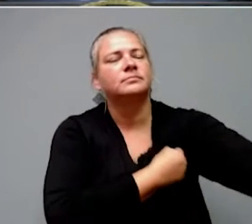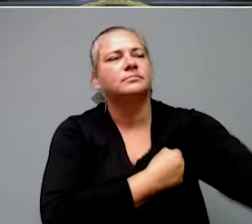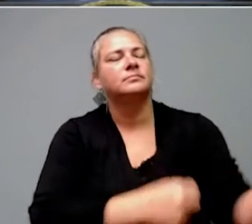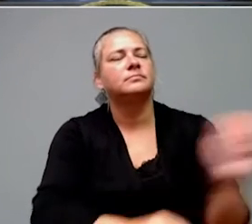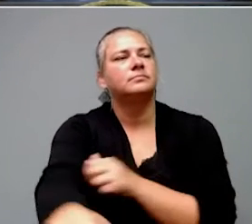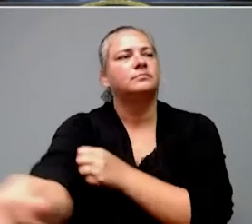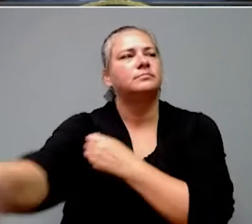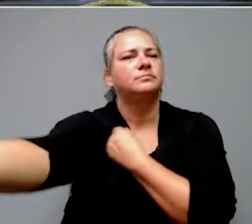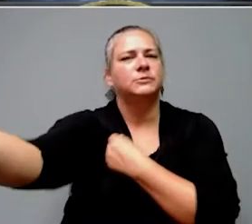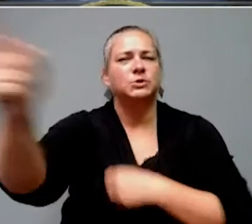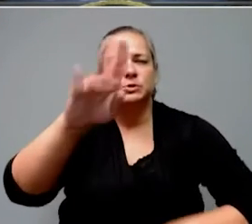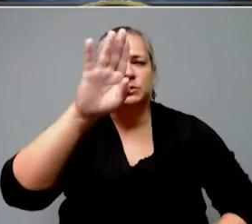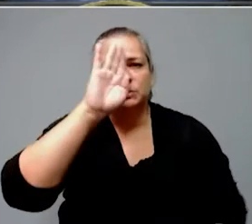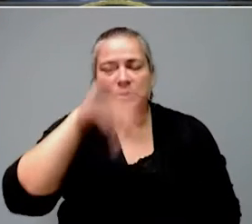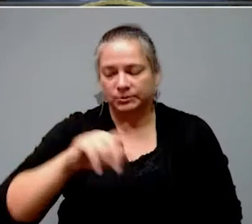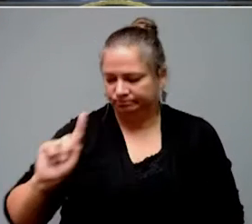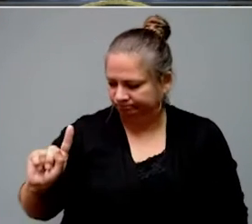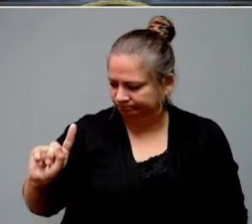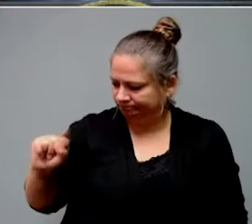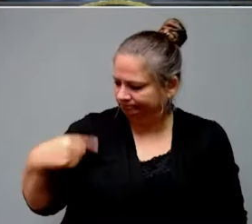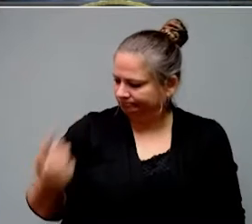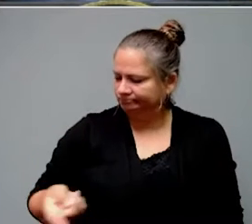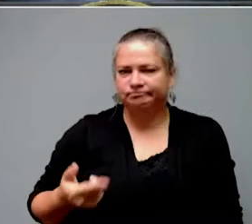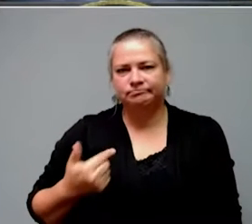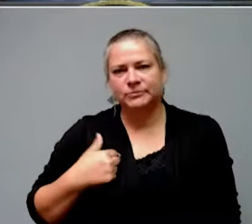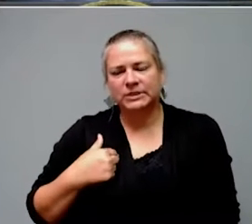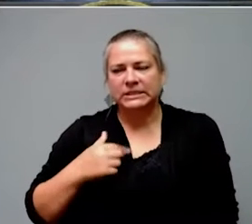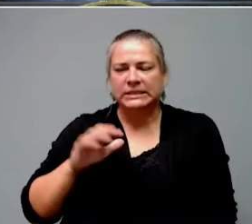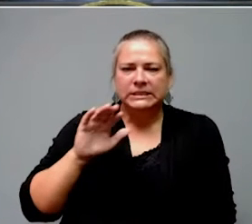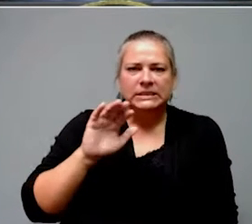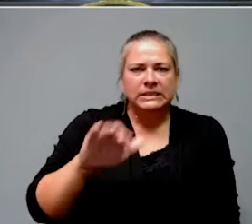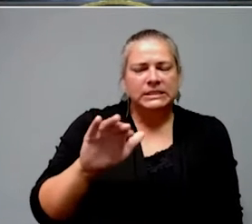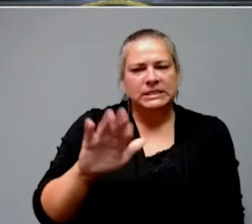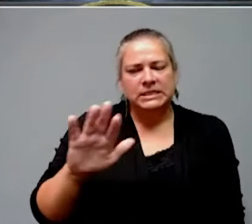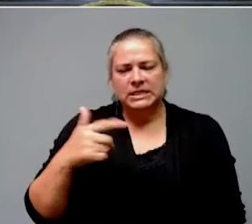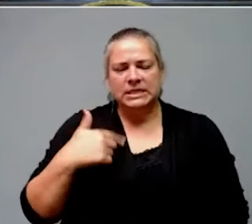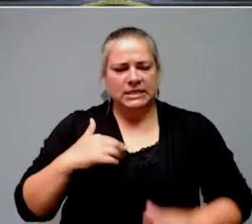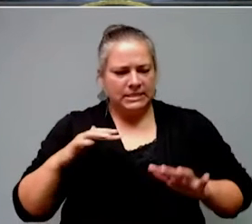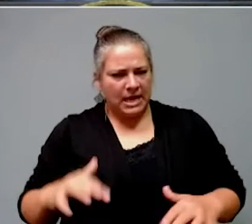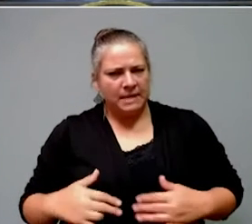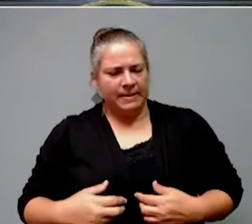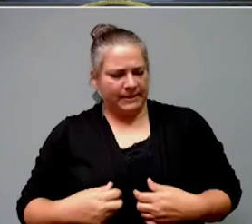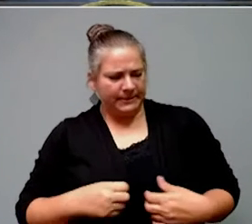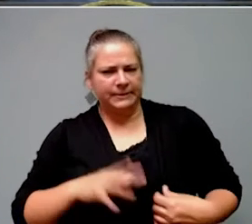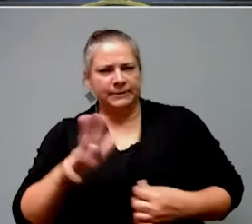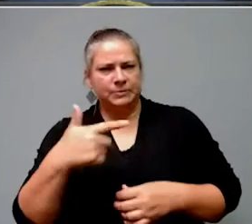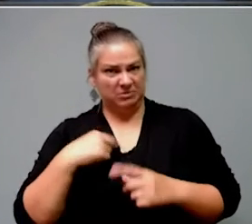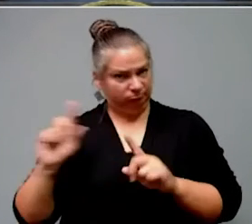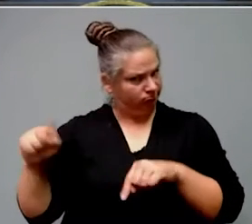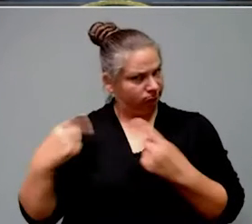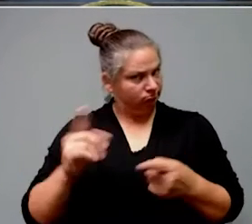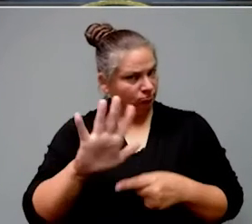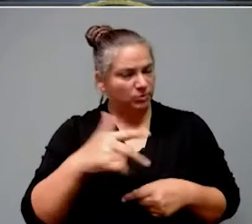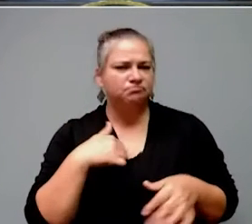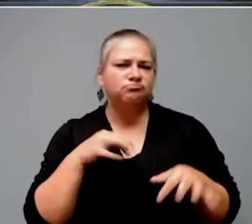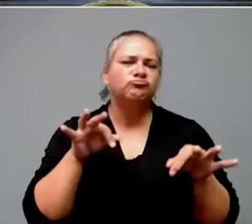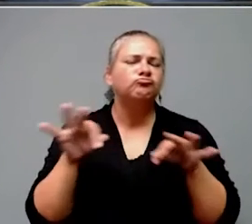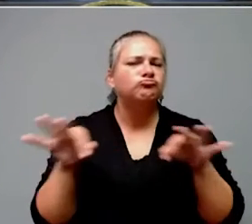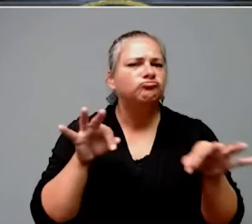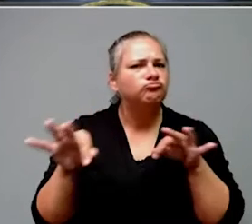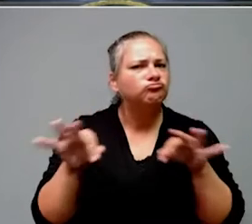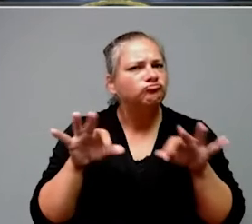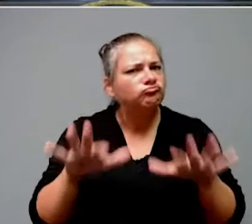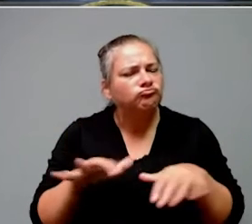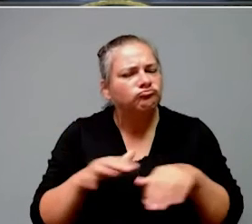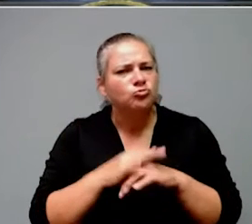calm, be reassuring, to give people actionable information so that we can all get through this to better, and I think we both continue to want to do that.